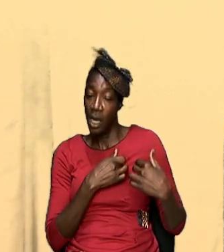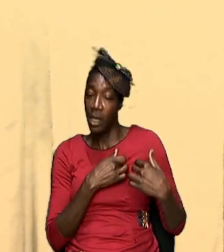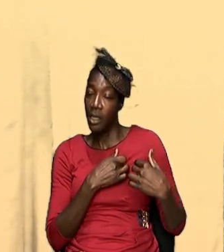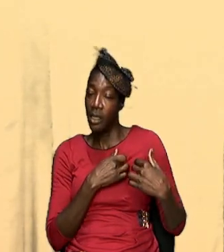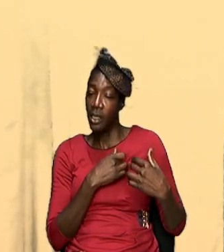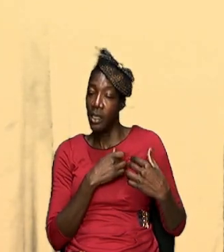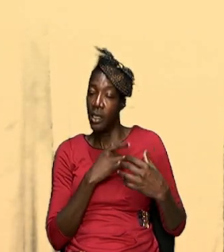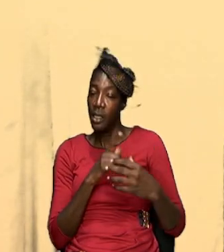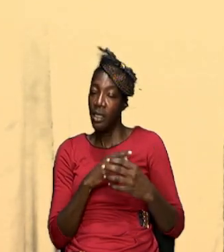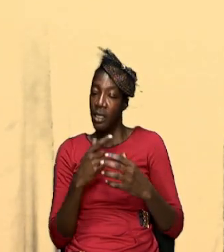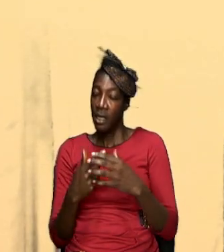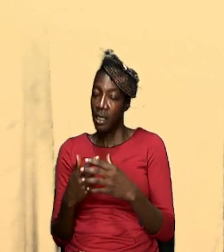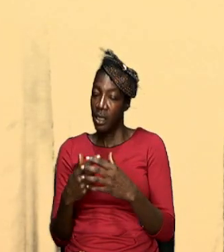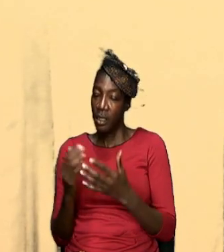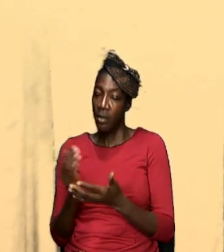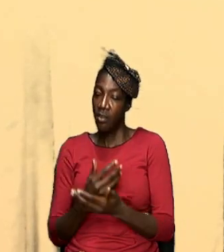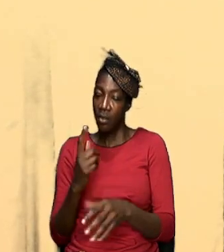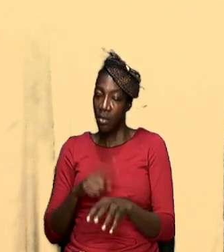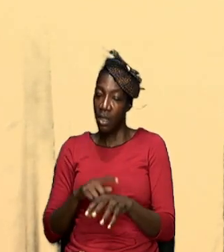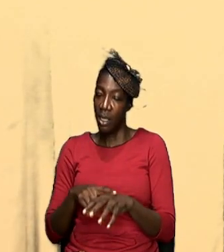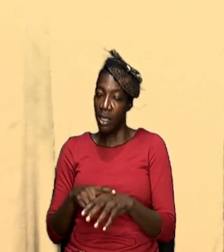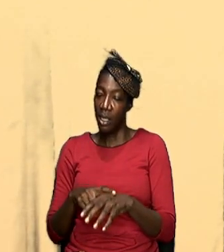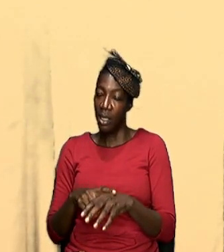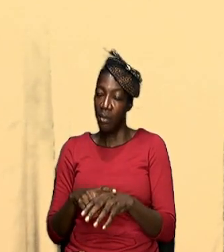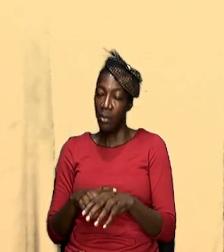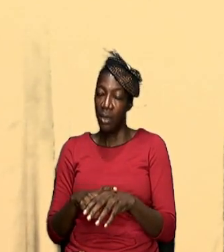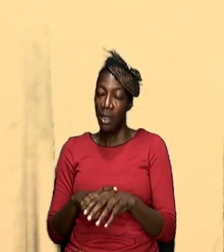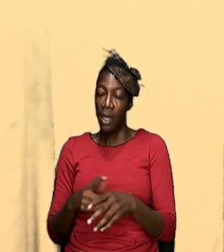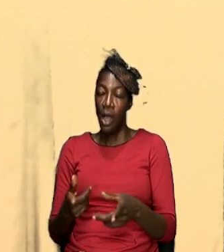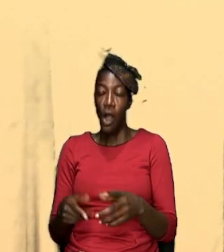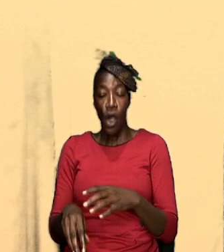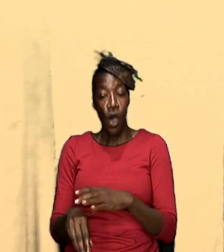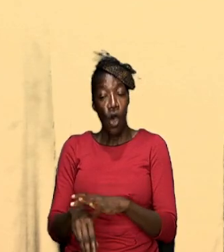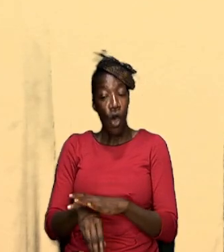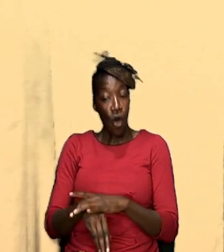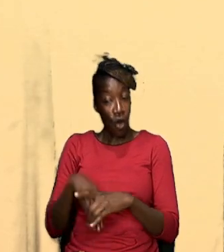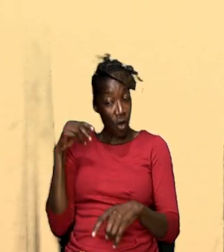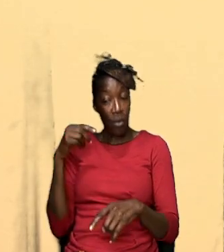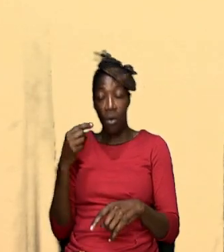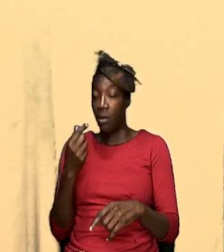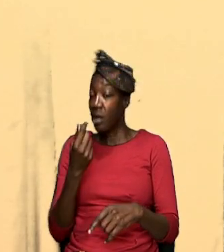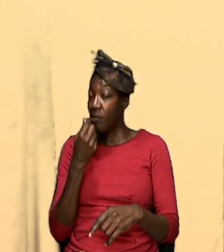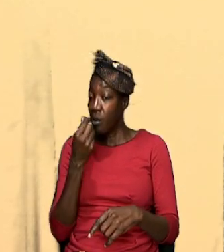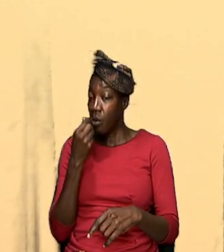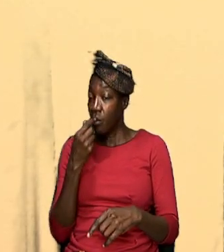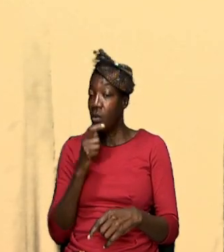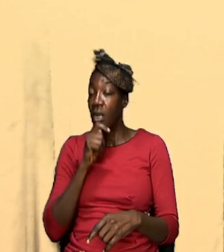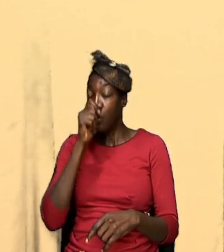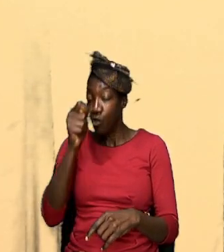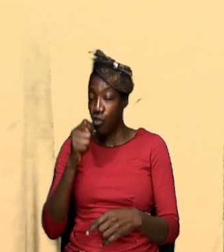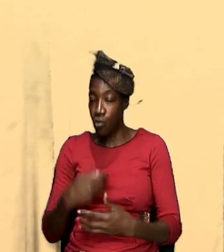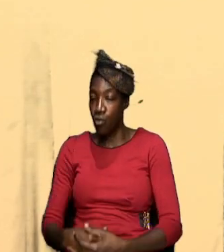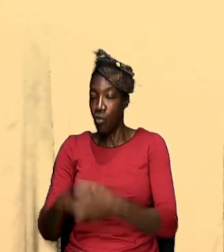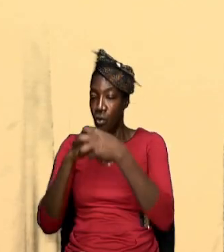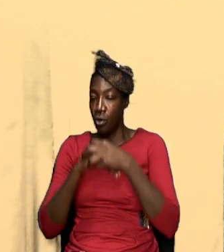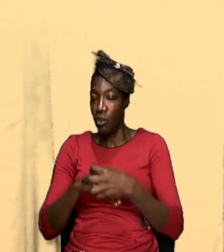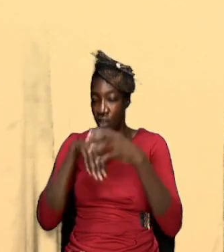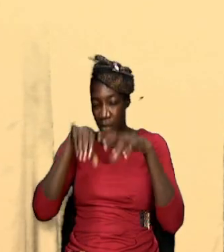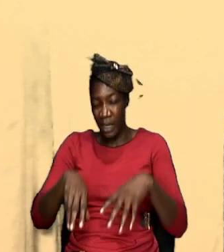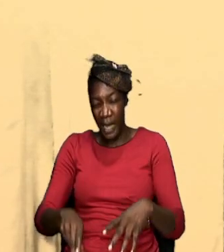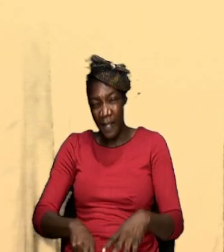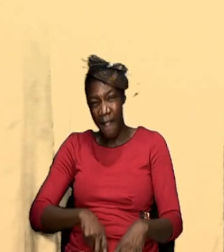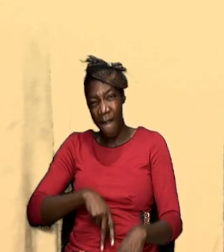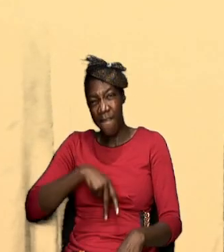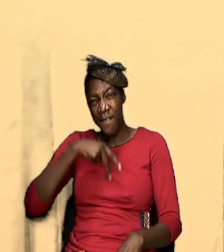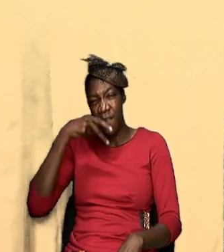you know sometimes it will come out of our mouth and that is true worship you know we can feel ecstatic